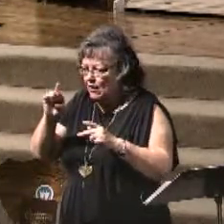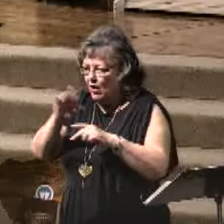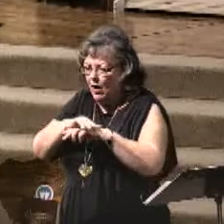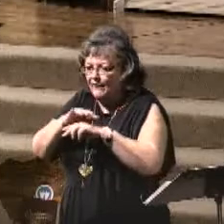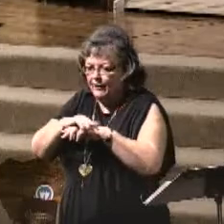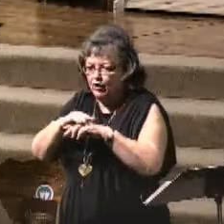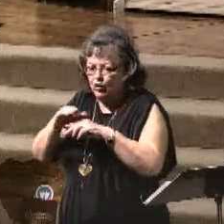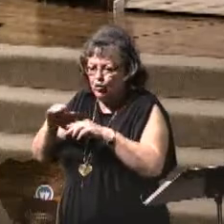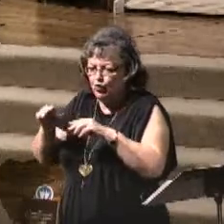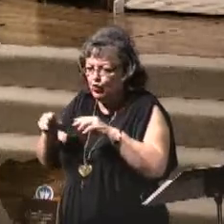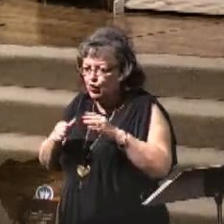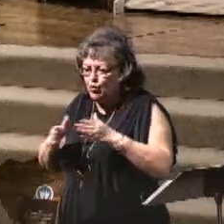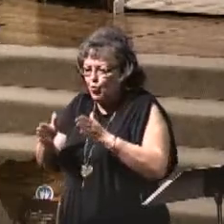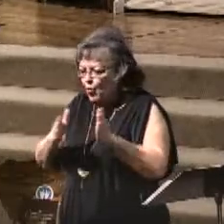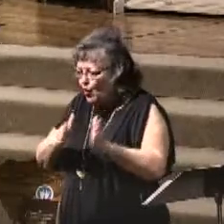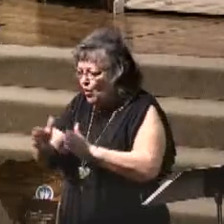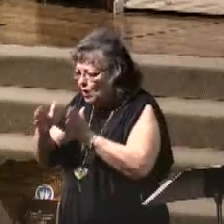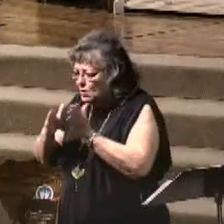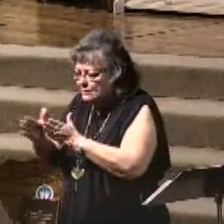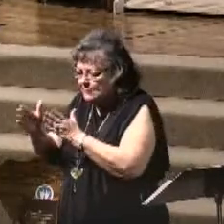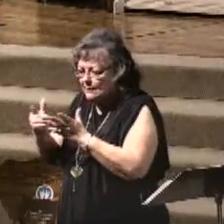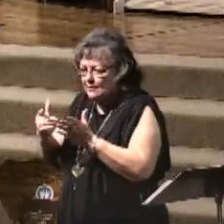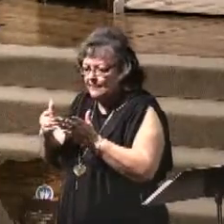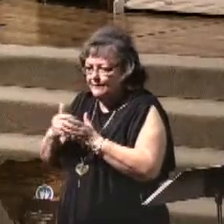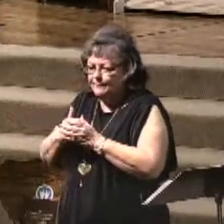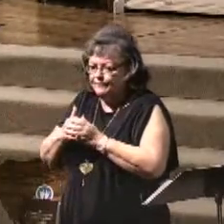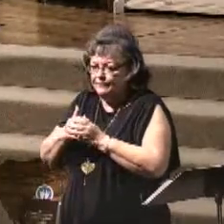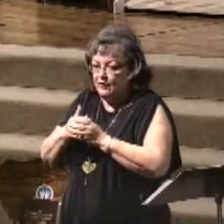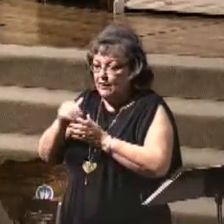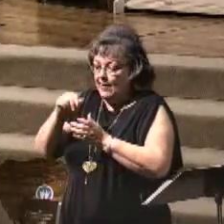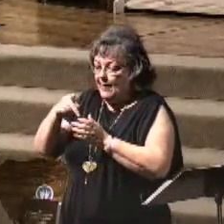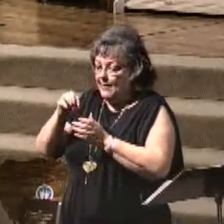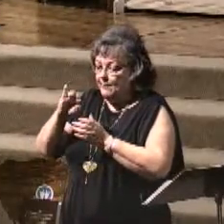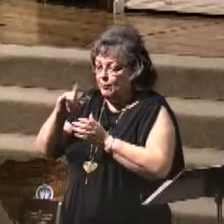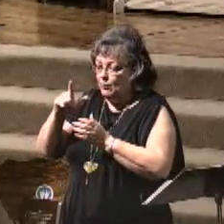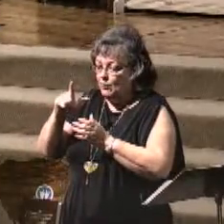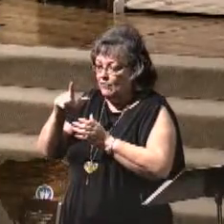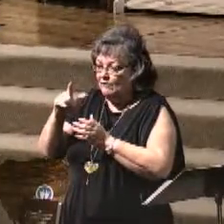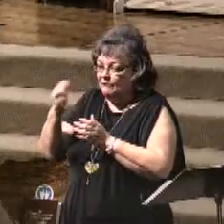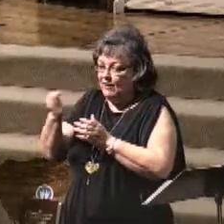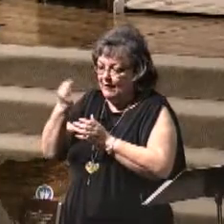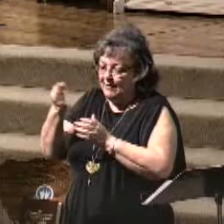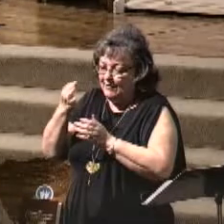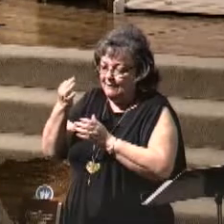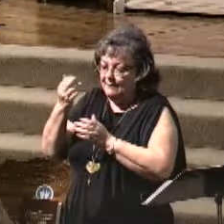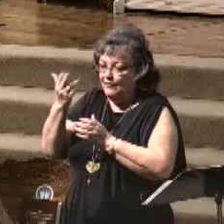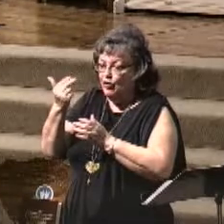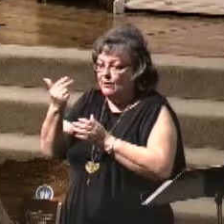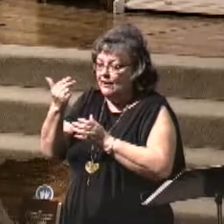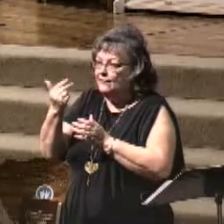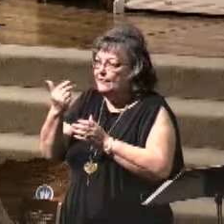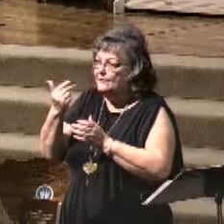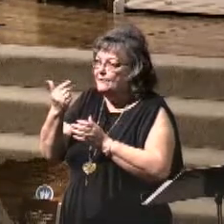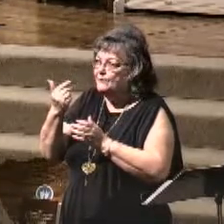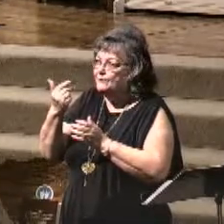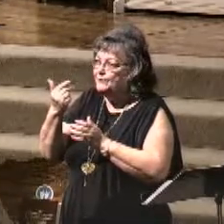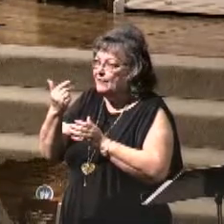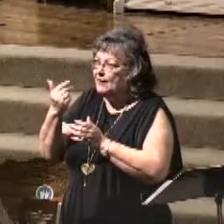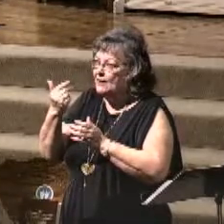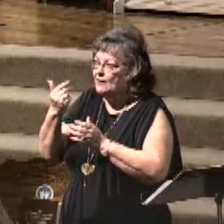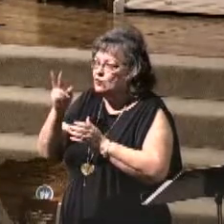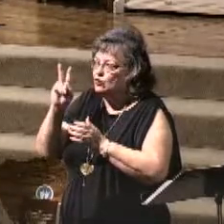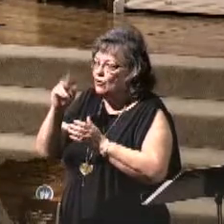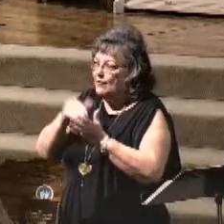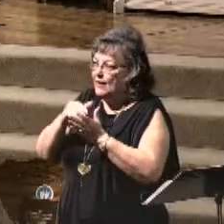and things. And they have said that on April the 13th, Friday, it's interesting, Friday the 13th, on April the 13th,